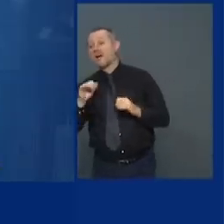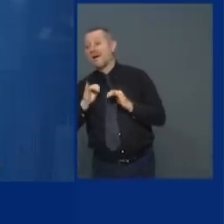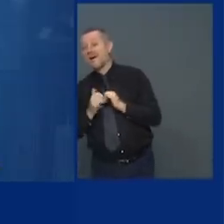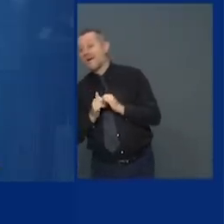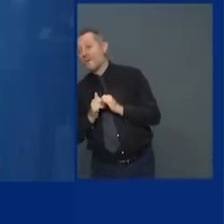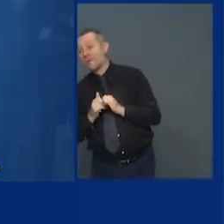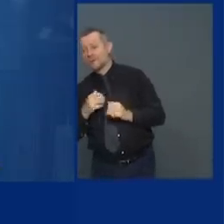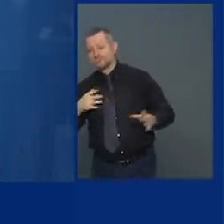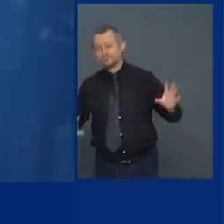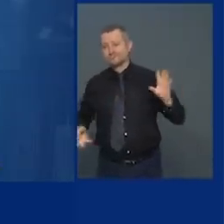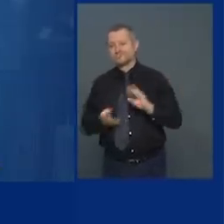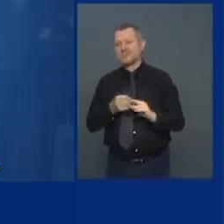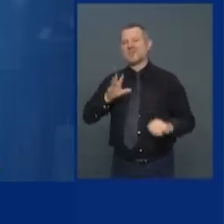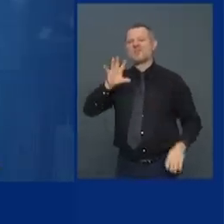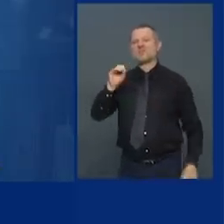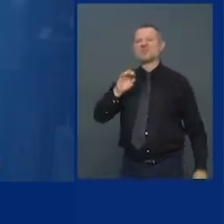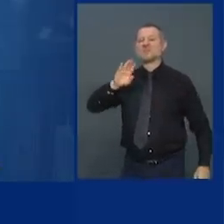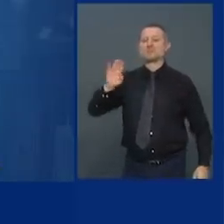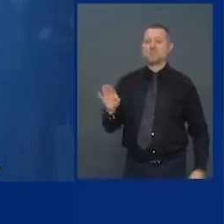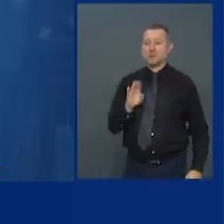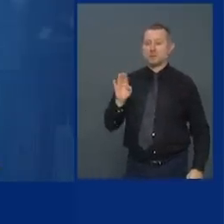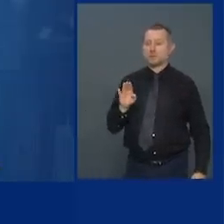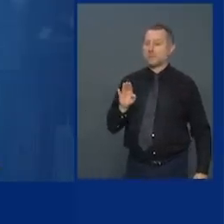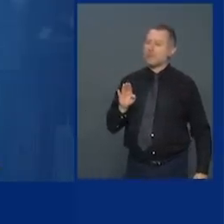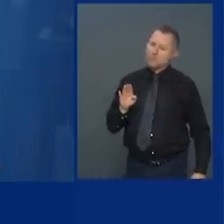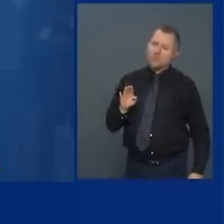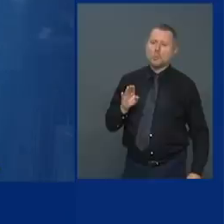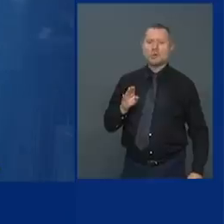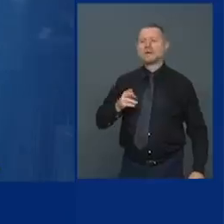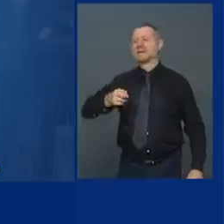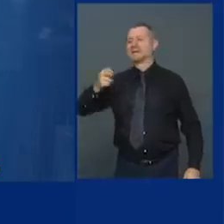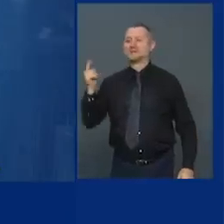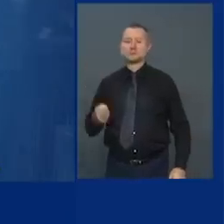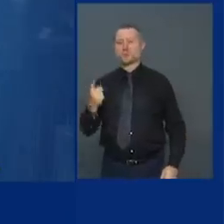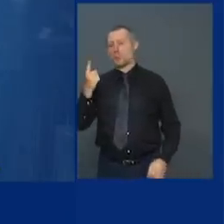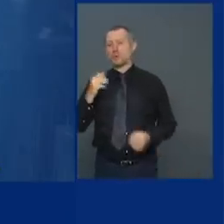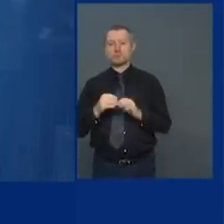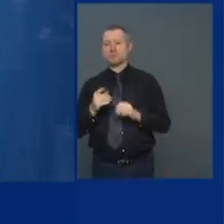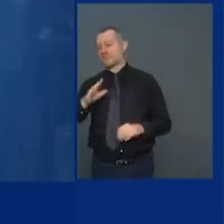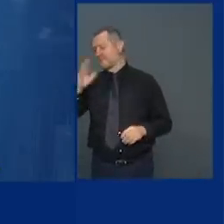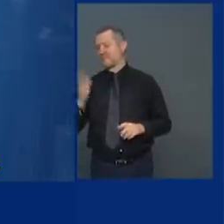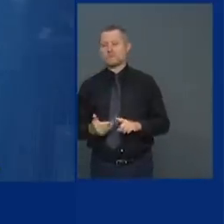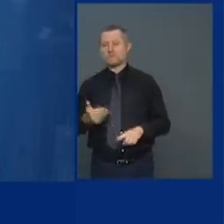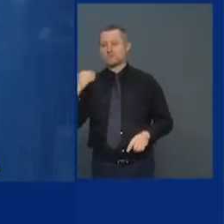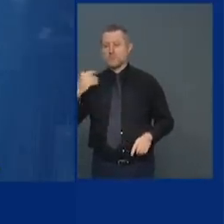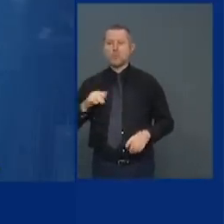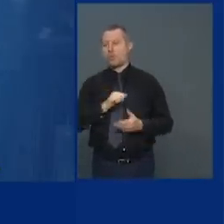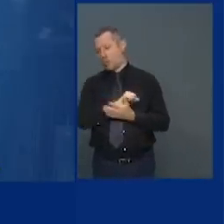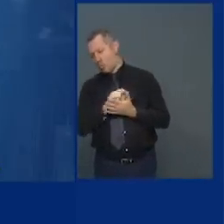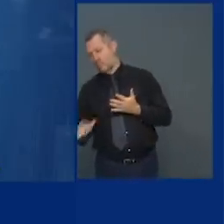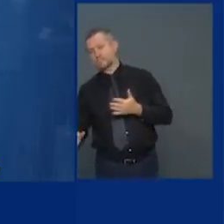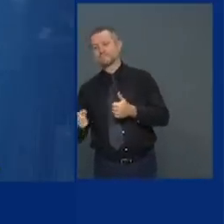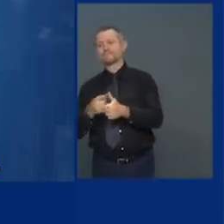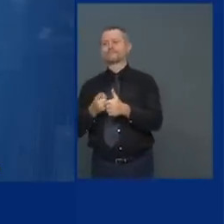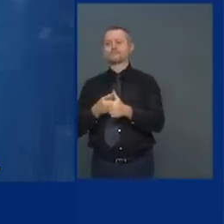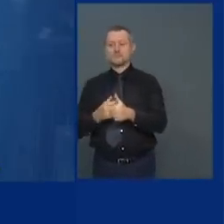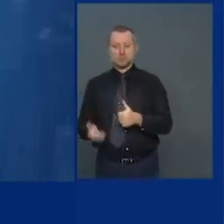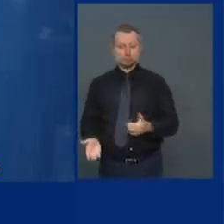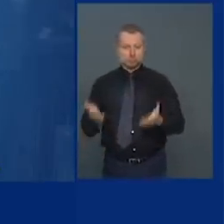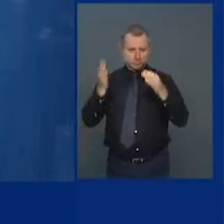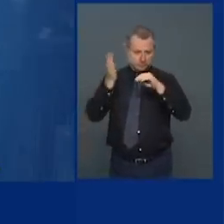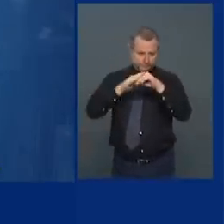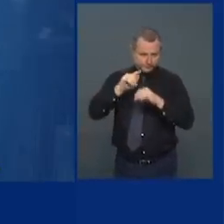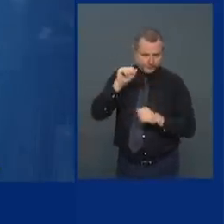which would be an historic deficit you would have to do all of the above you'd have to raise taxes raise income